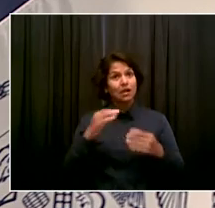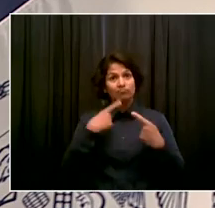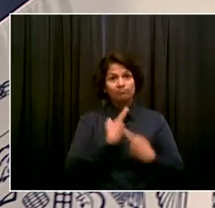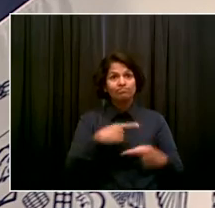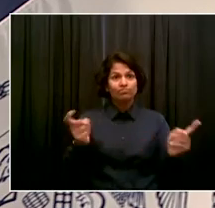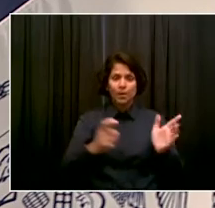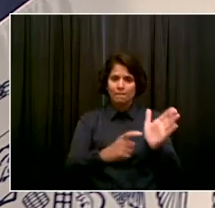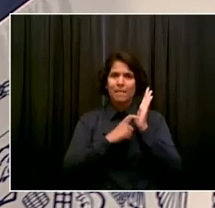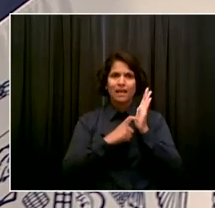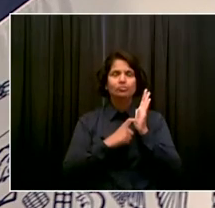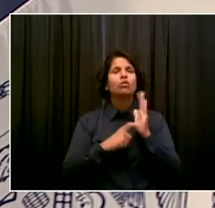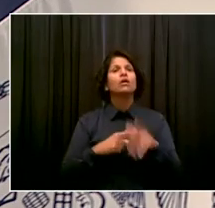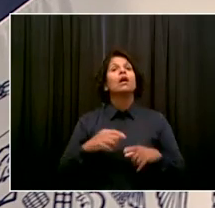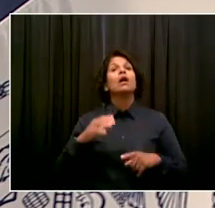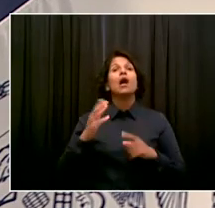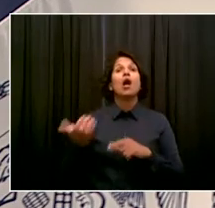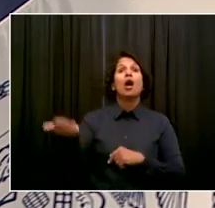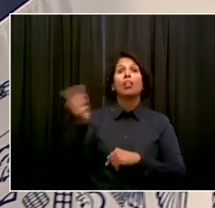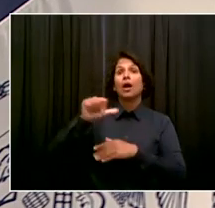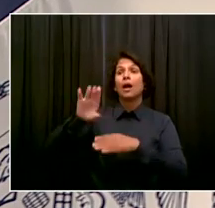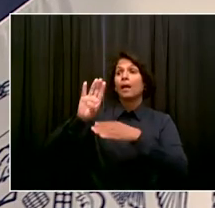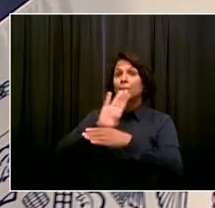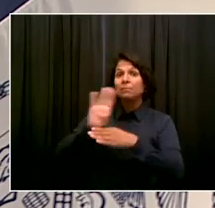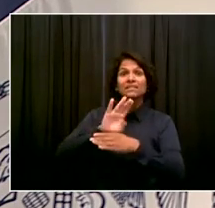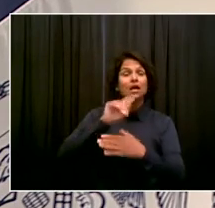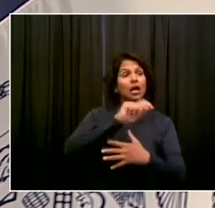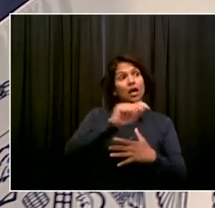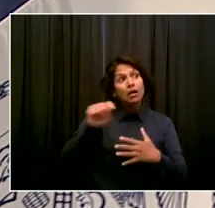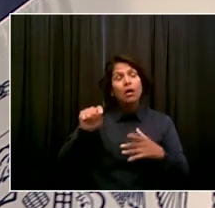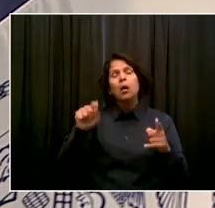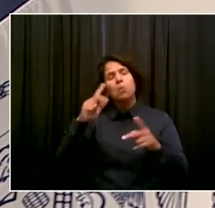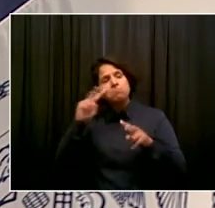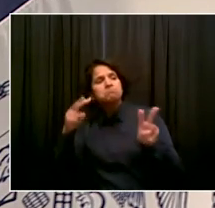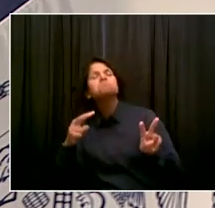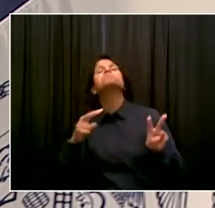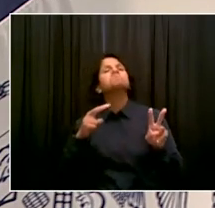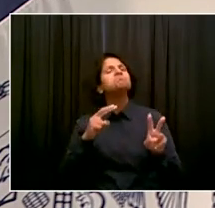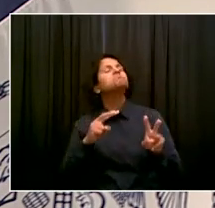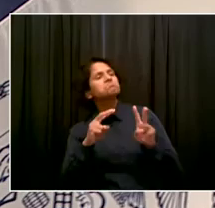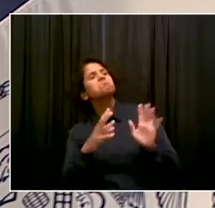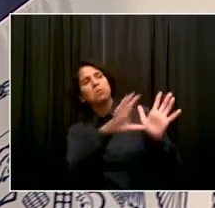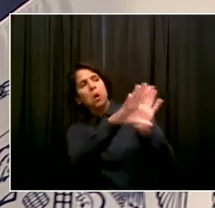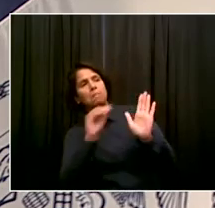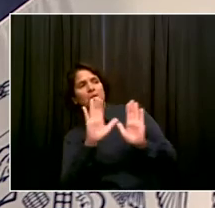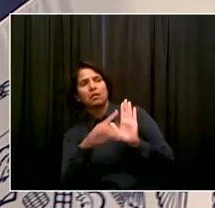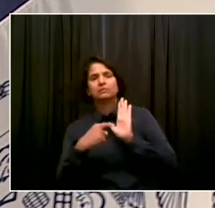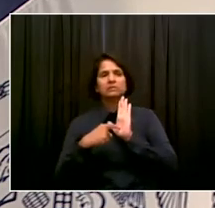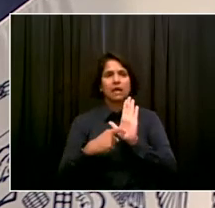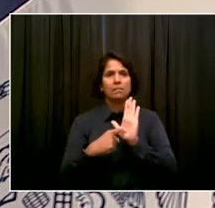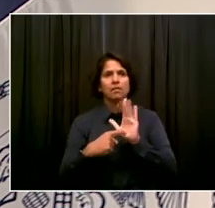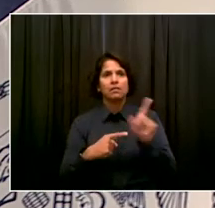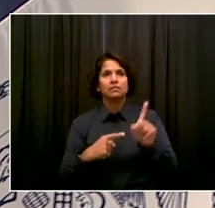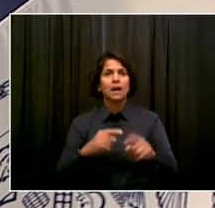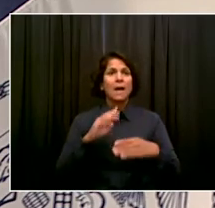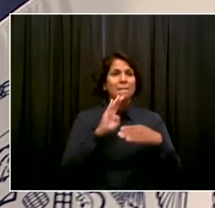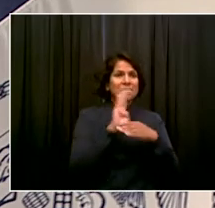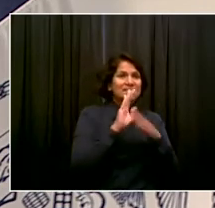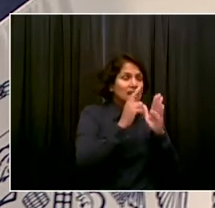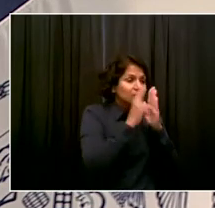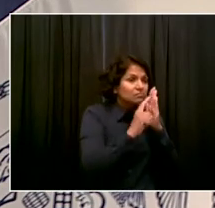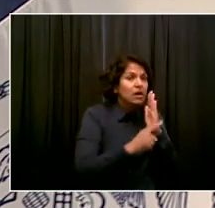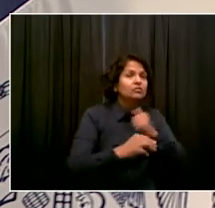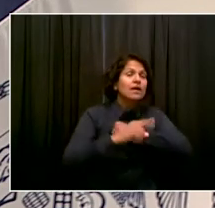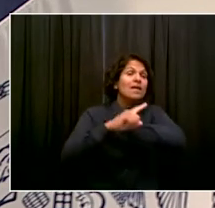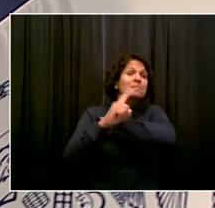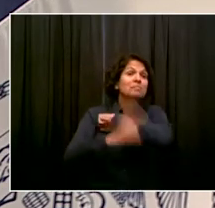question of the inspections, again, we're going to take some time to get people ready. And we're not going to be issuing any fines before September. But